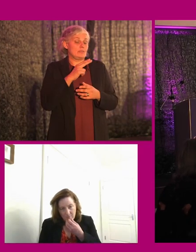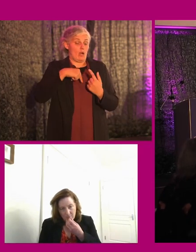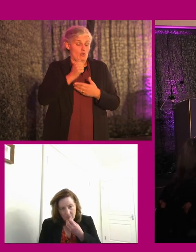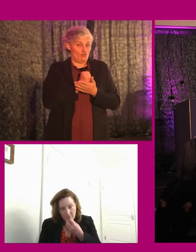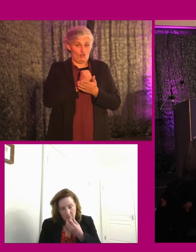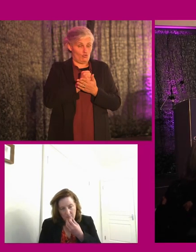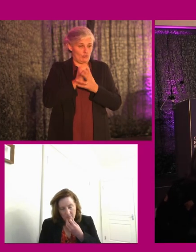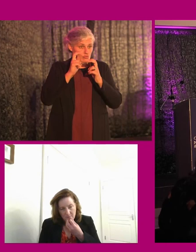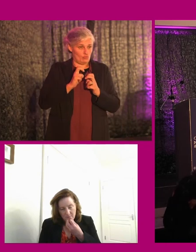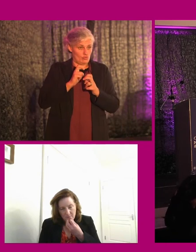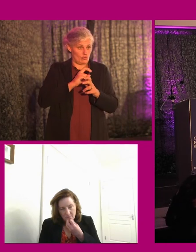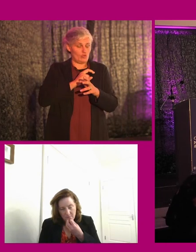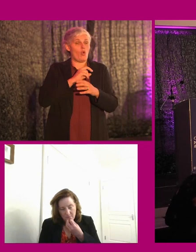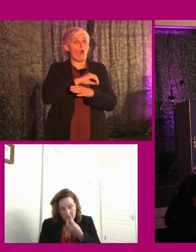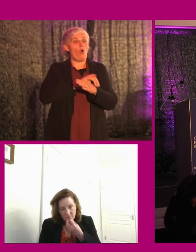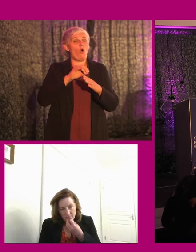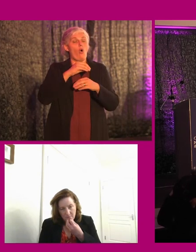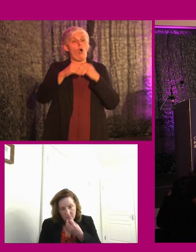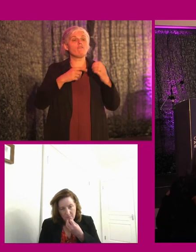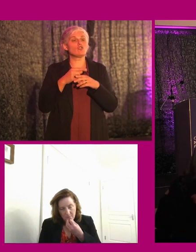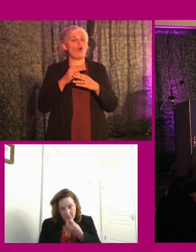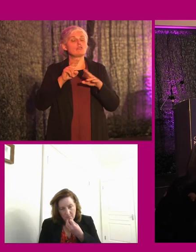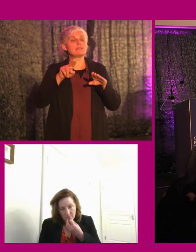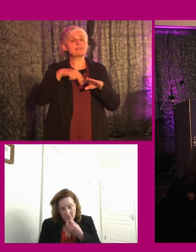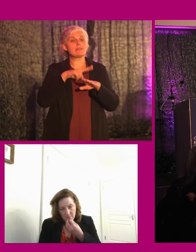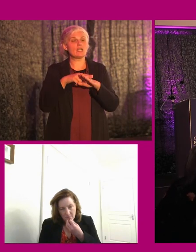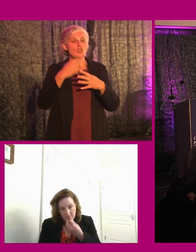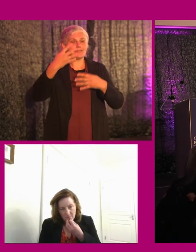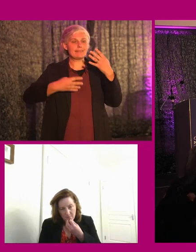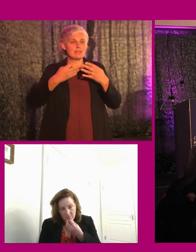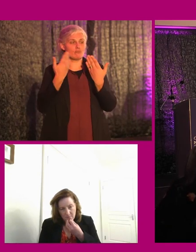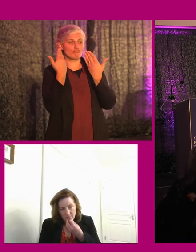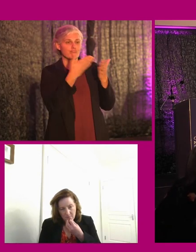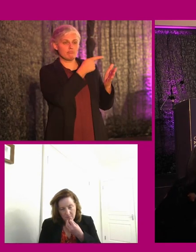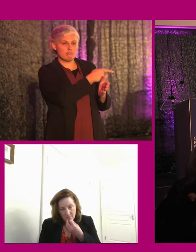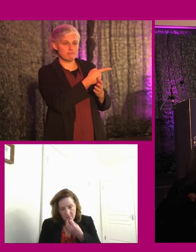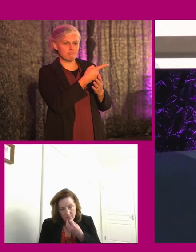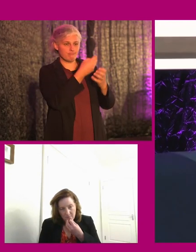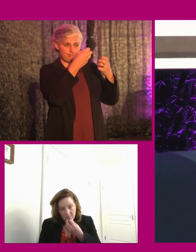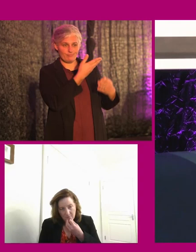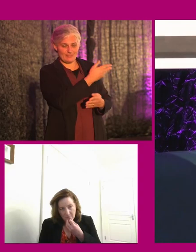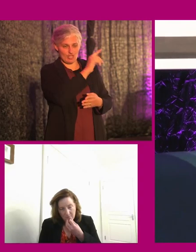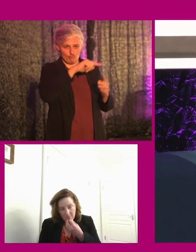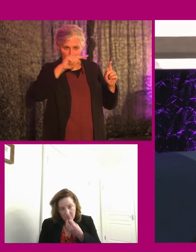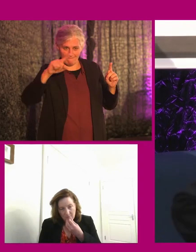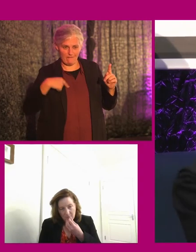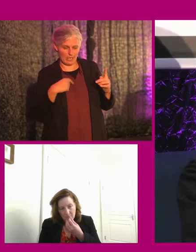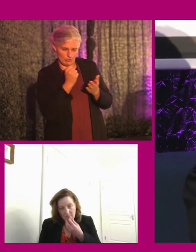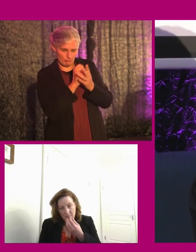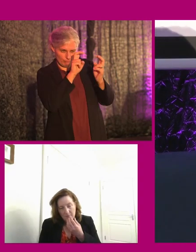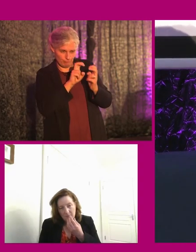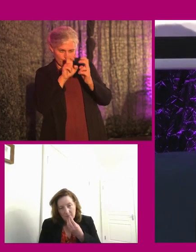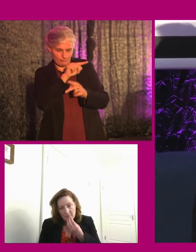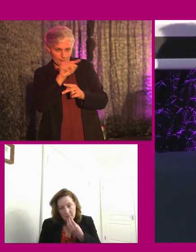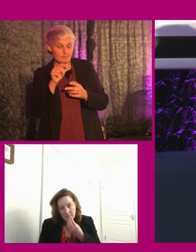It's the Office for National Statistics who produced that graph and I just stole it. So effectively,